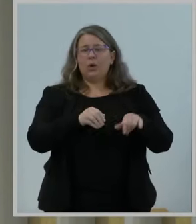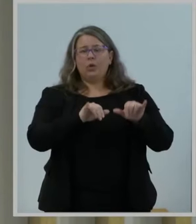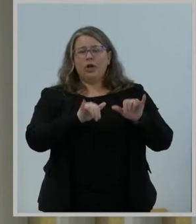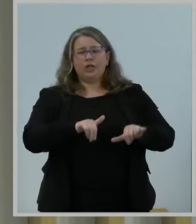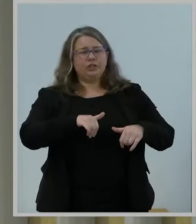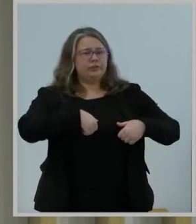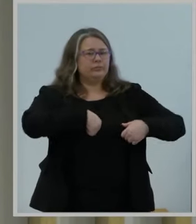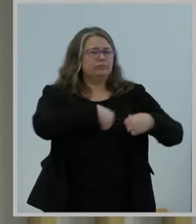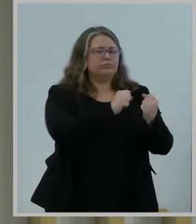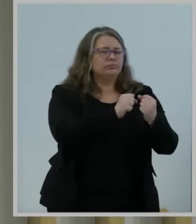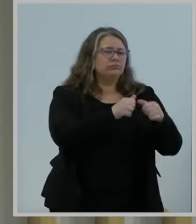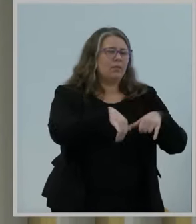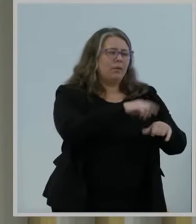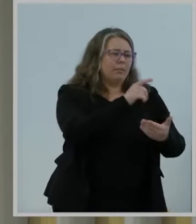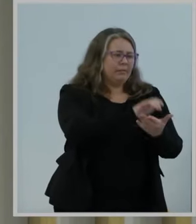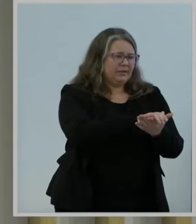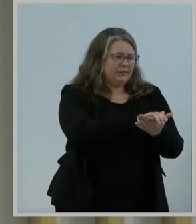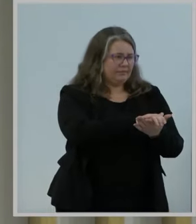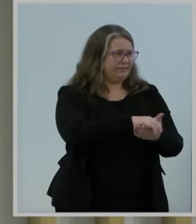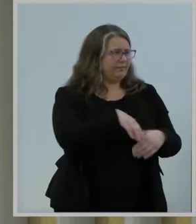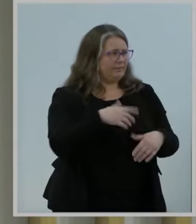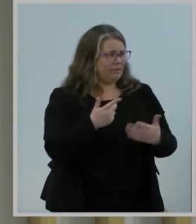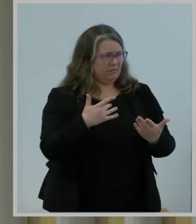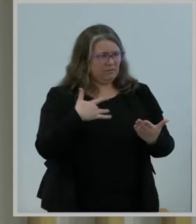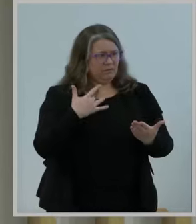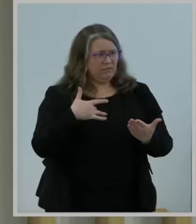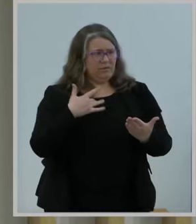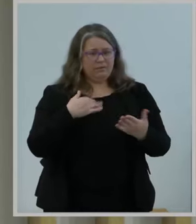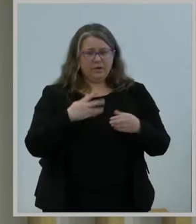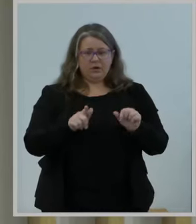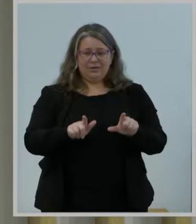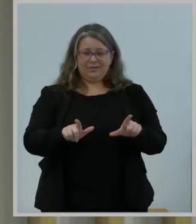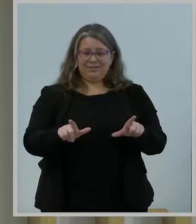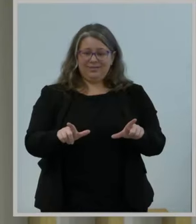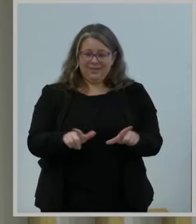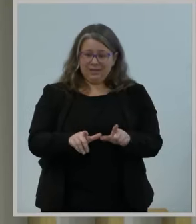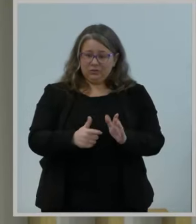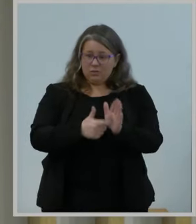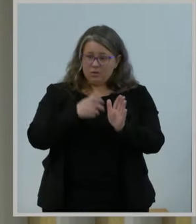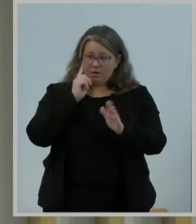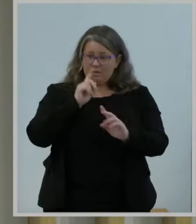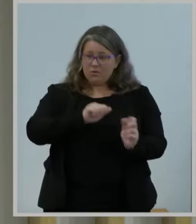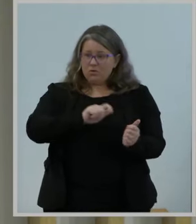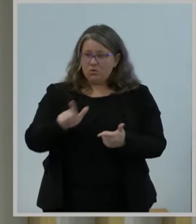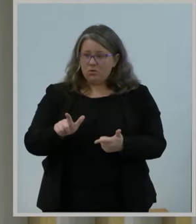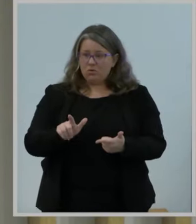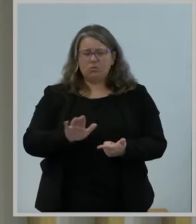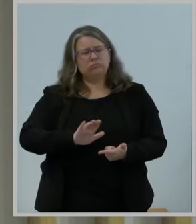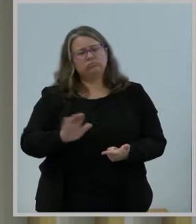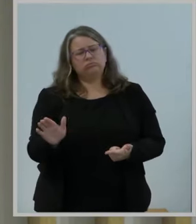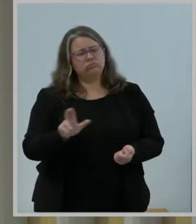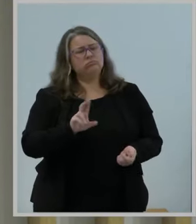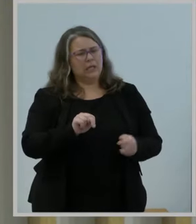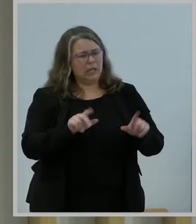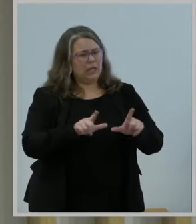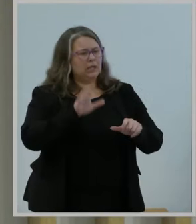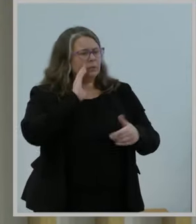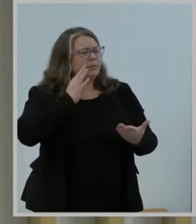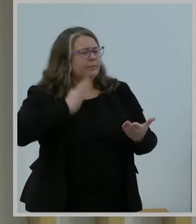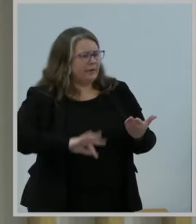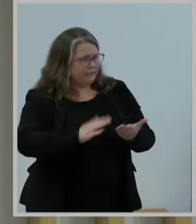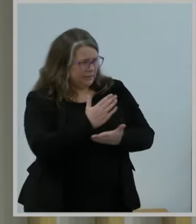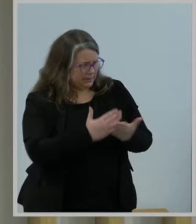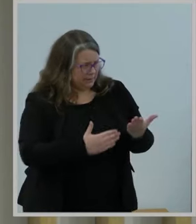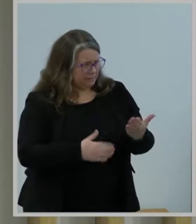licensed to specific individuals could be useful for all. So the FCC opened a handful of underused frequencies,